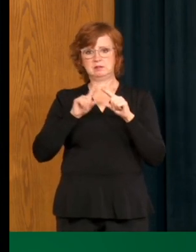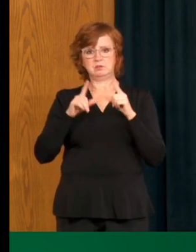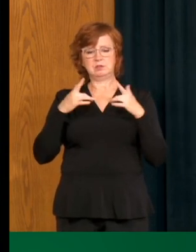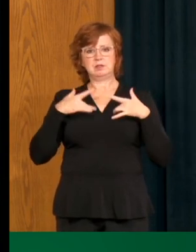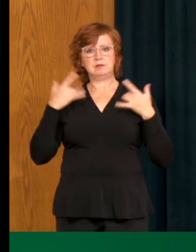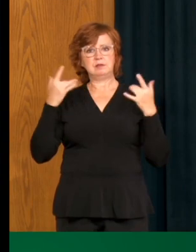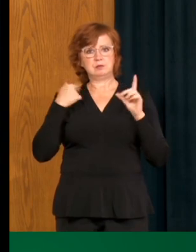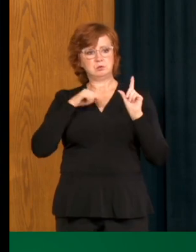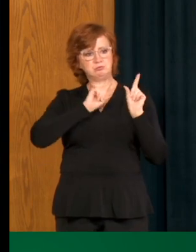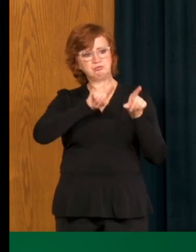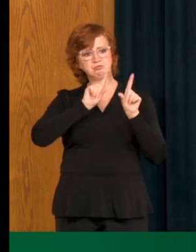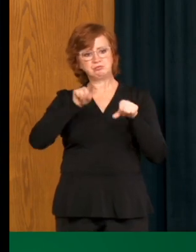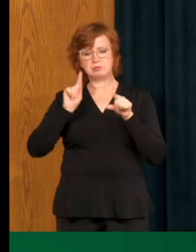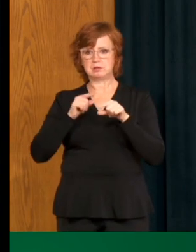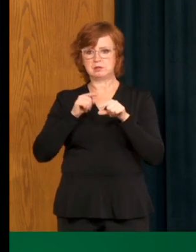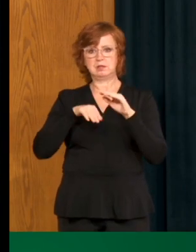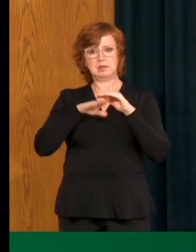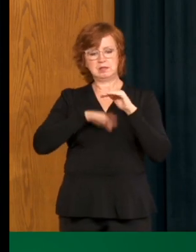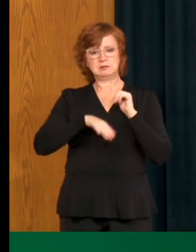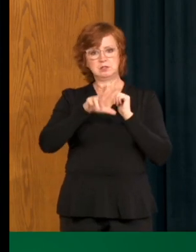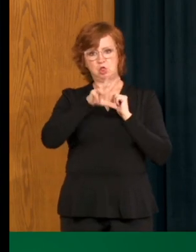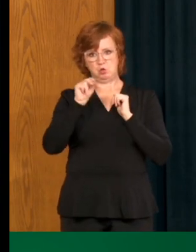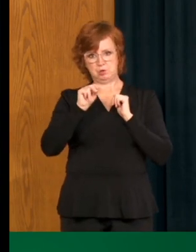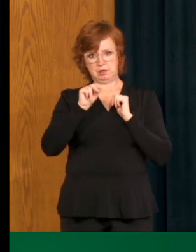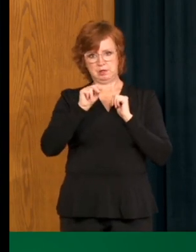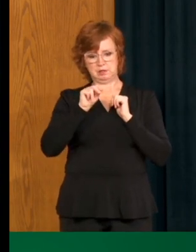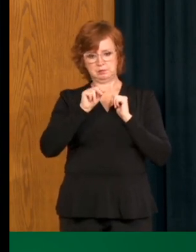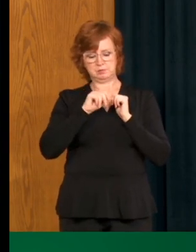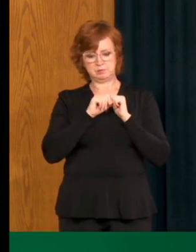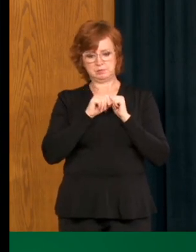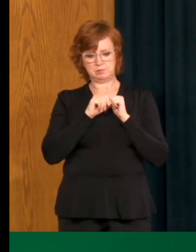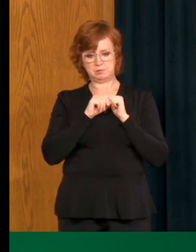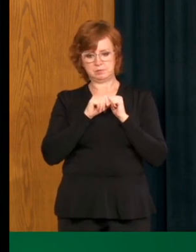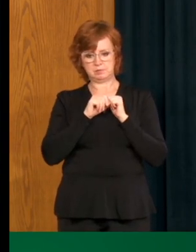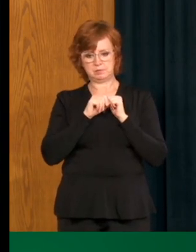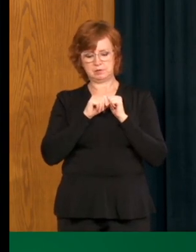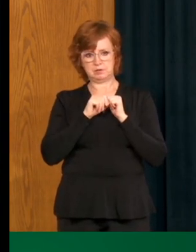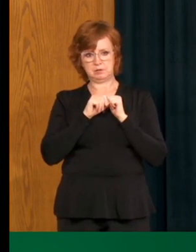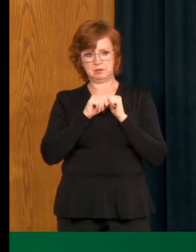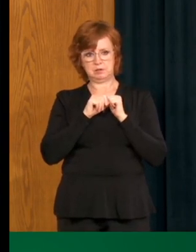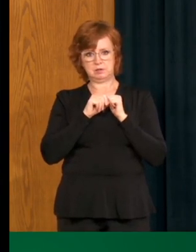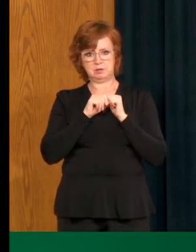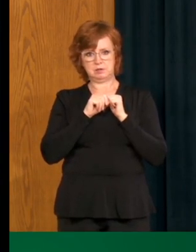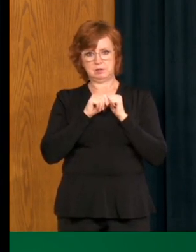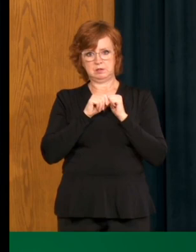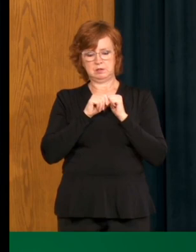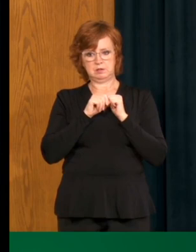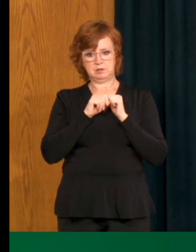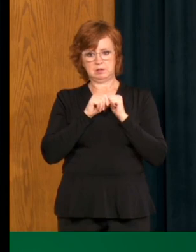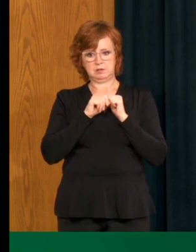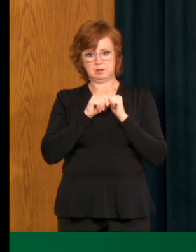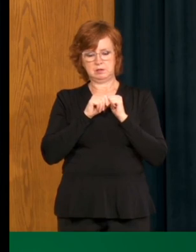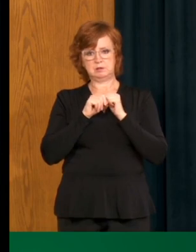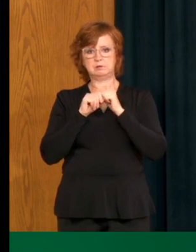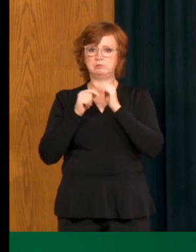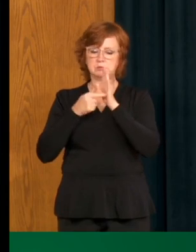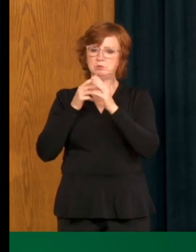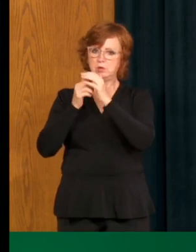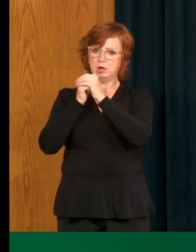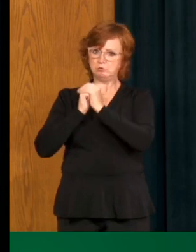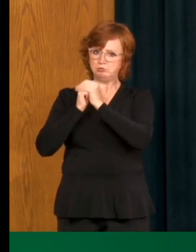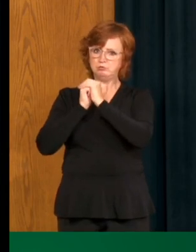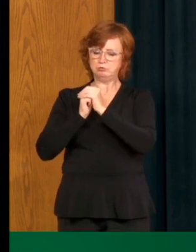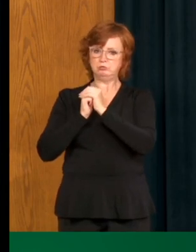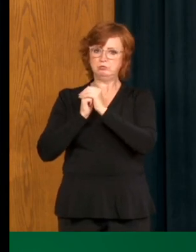events that we attend. 30 people or in the case of our worship services with appropriate physical distancing